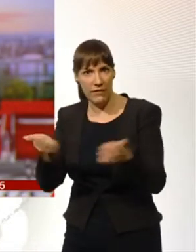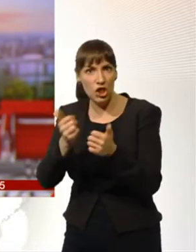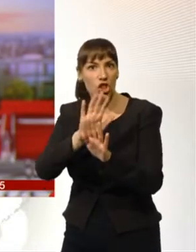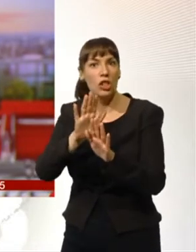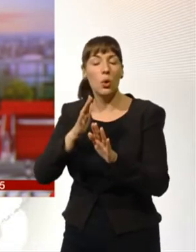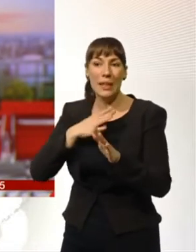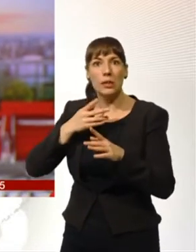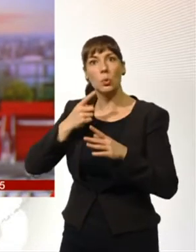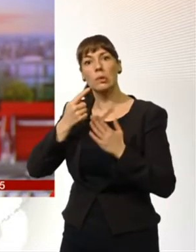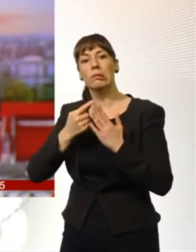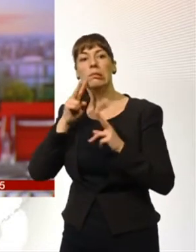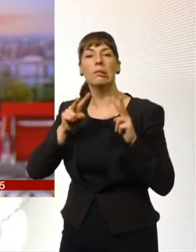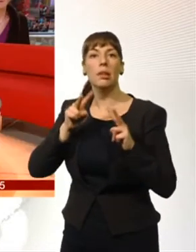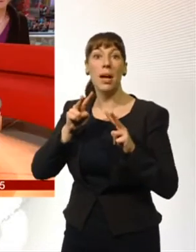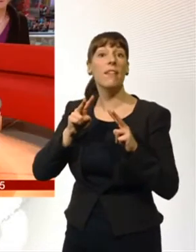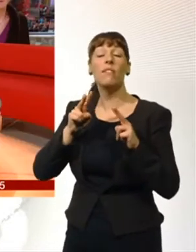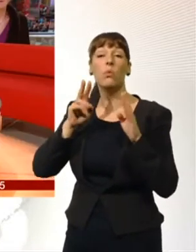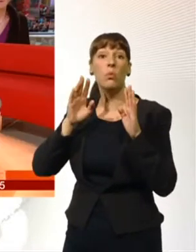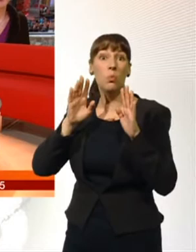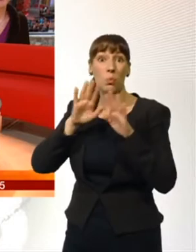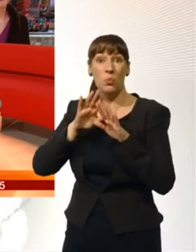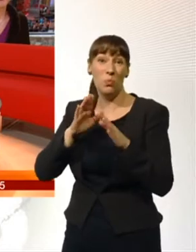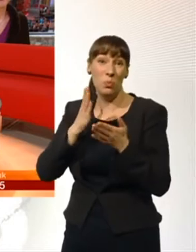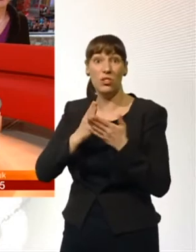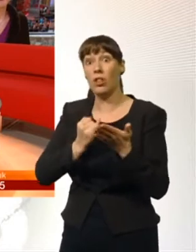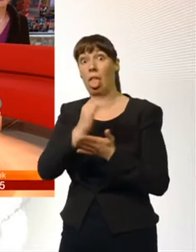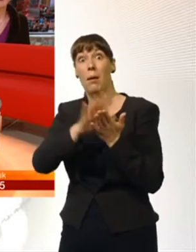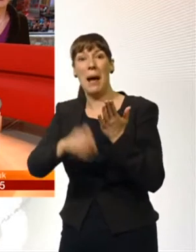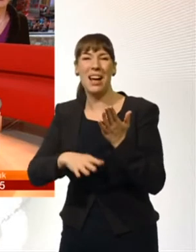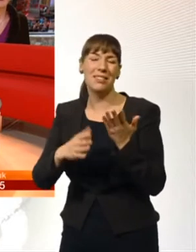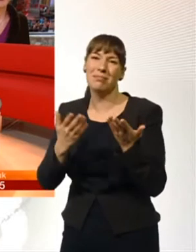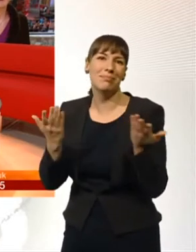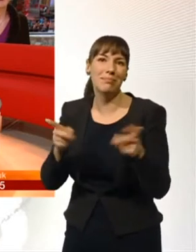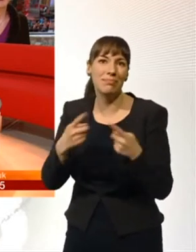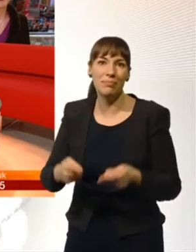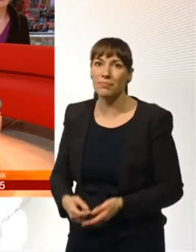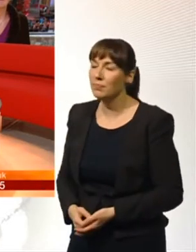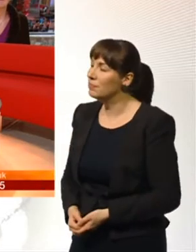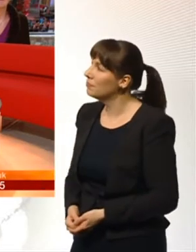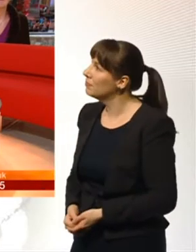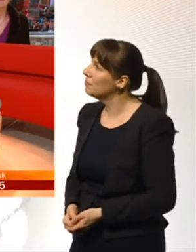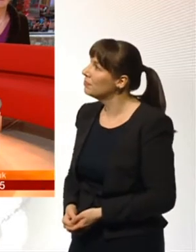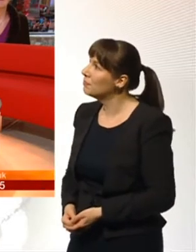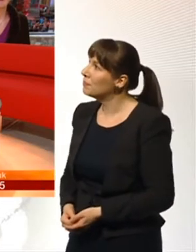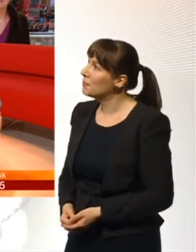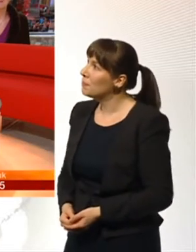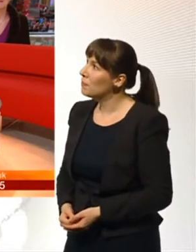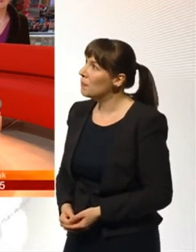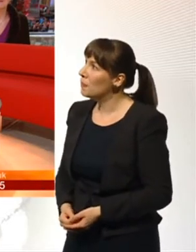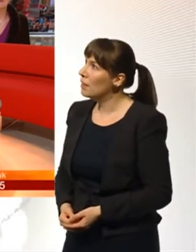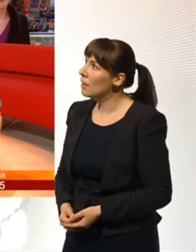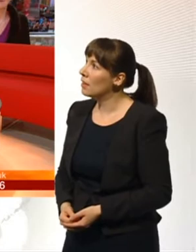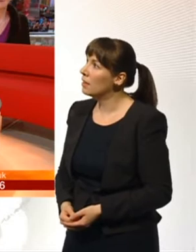battle, really, if we don't embrace it. I want to ask Corinne about something, and Alfie, you are not guilty about this, so let's be really clear. Some people are pointing out that children,